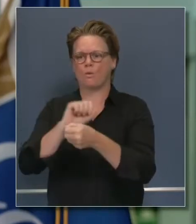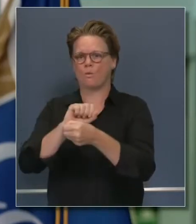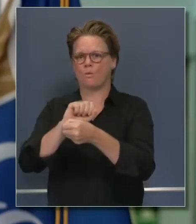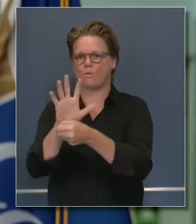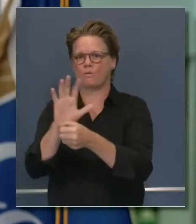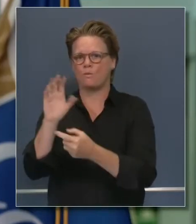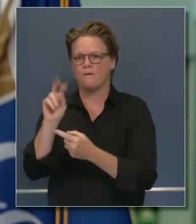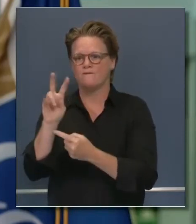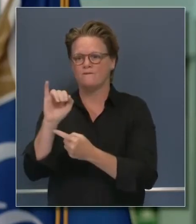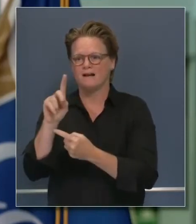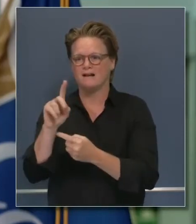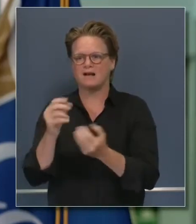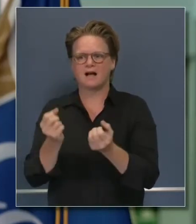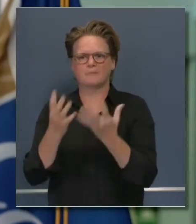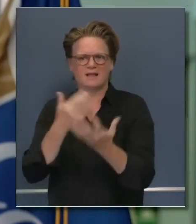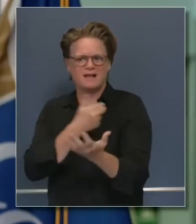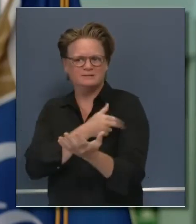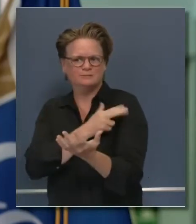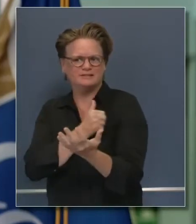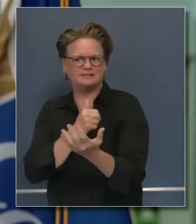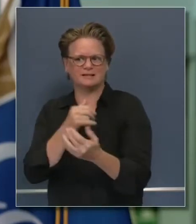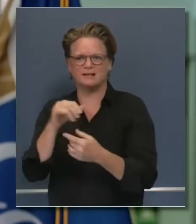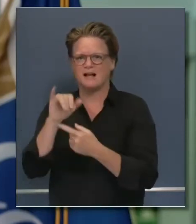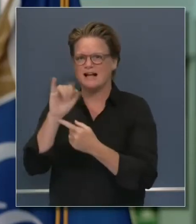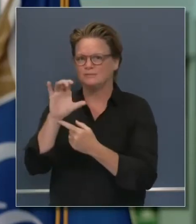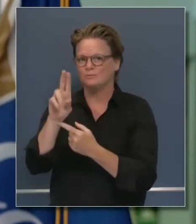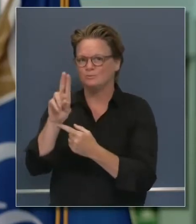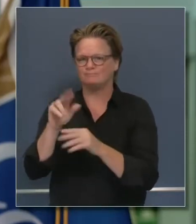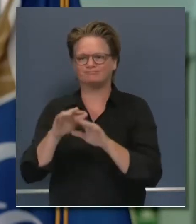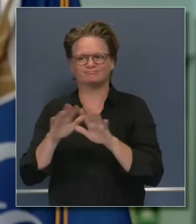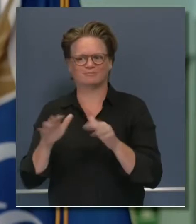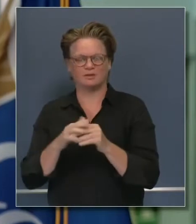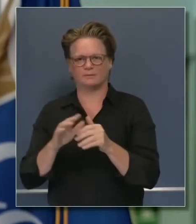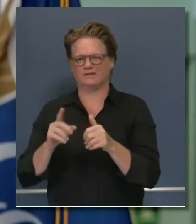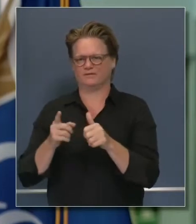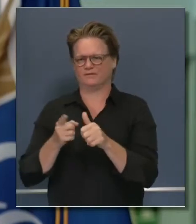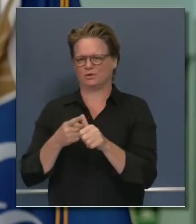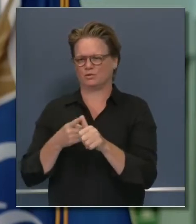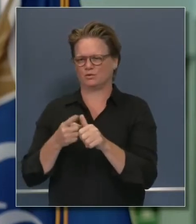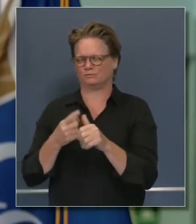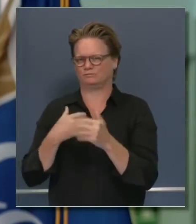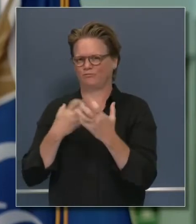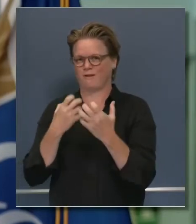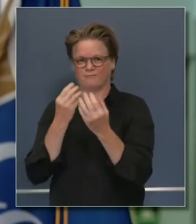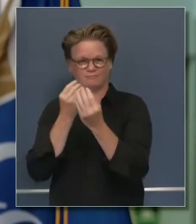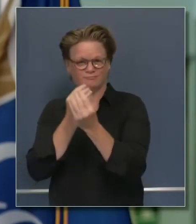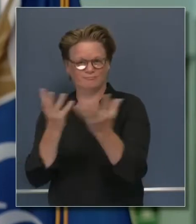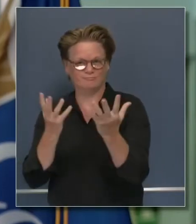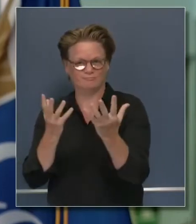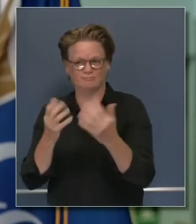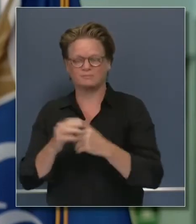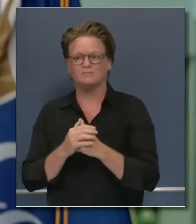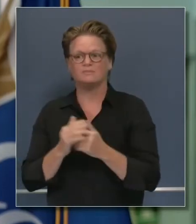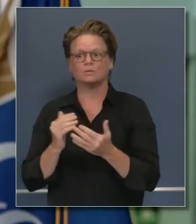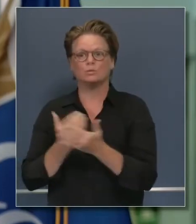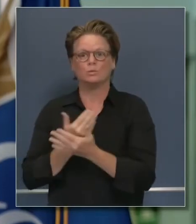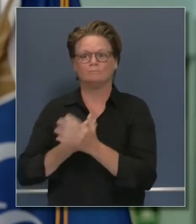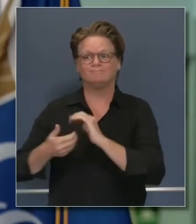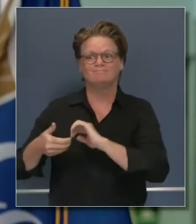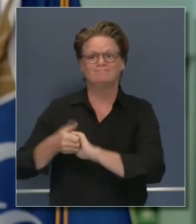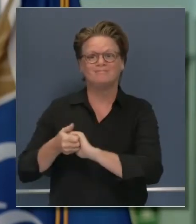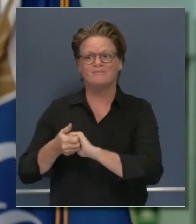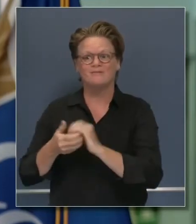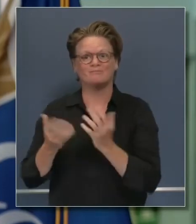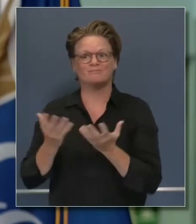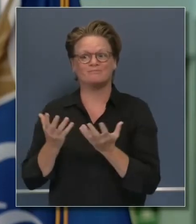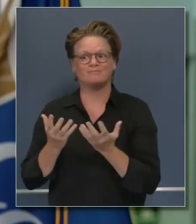in just a moment. But I wanted to begin up front to announce a new partnership we're advancing, to announce a new